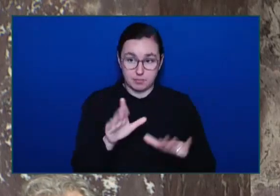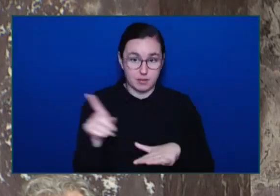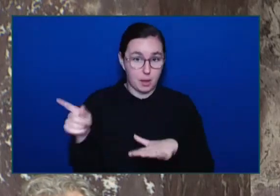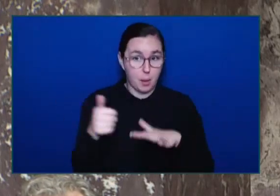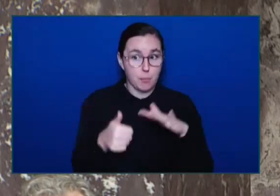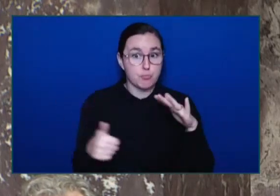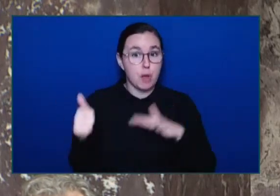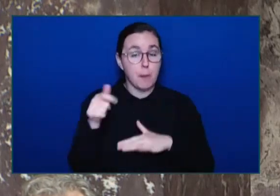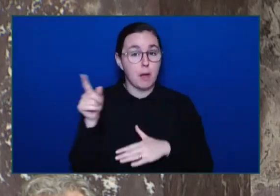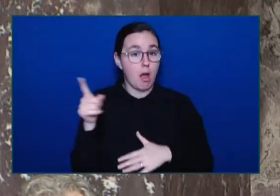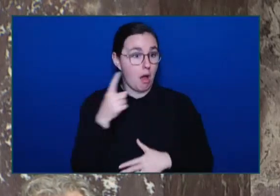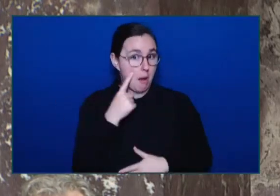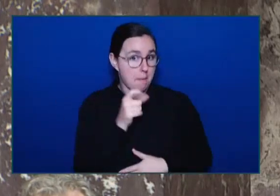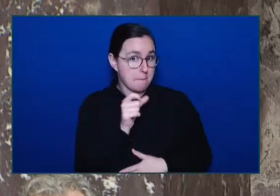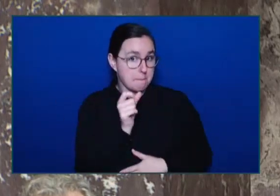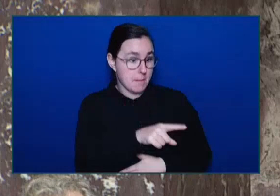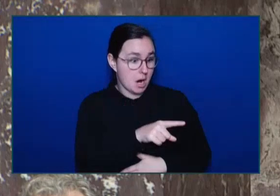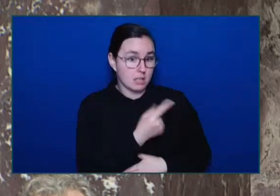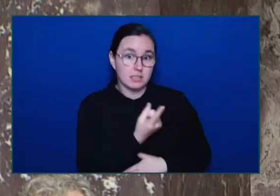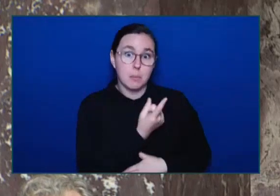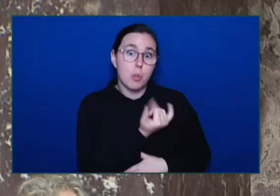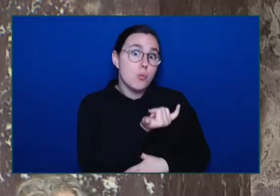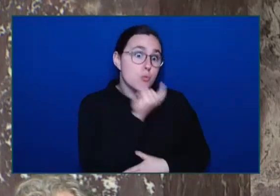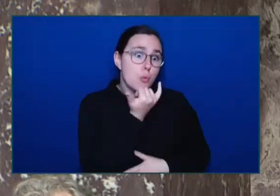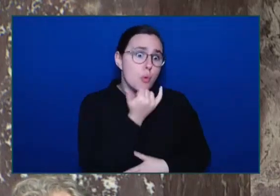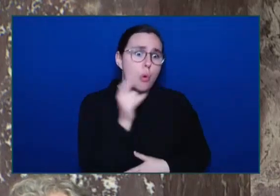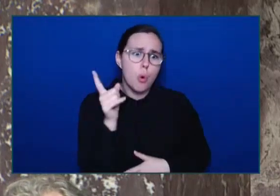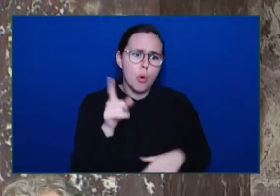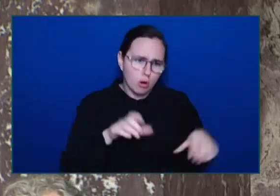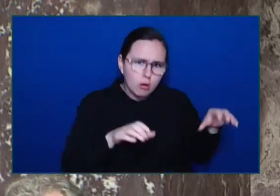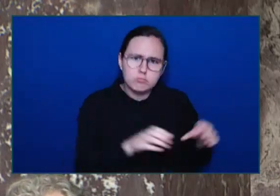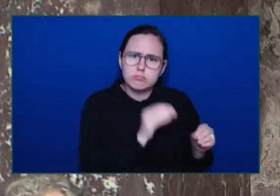theme for this Premier When it comes to Thank you